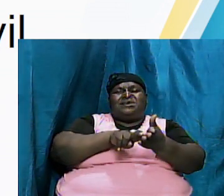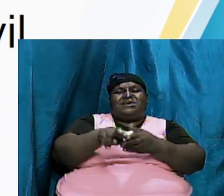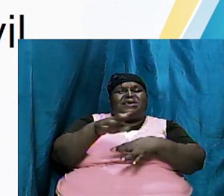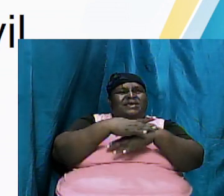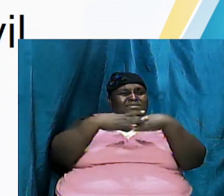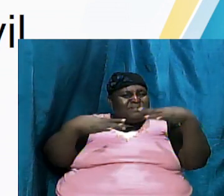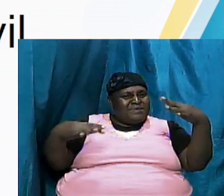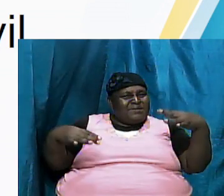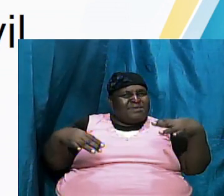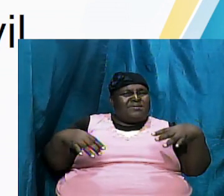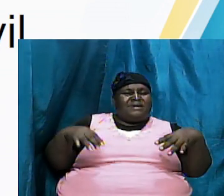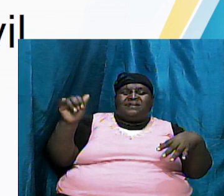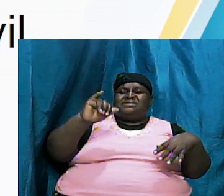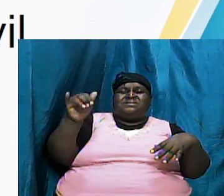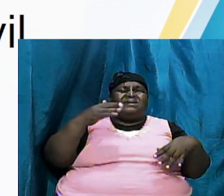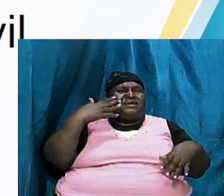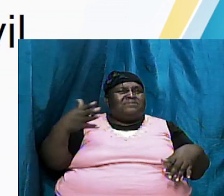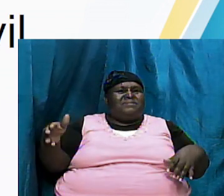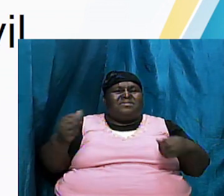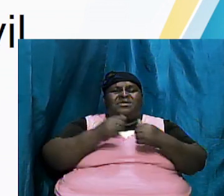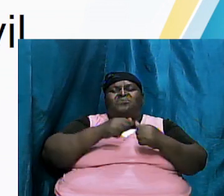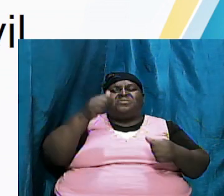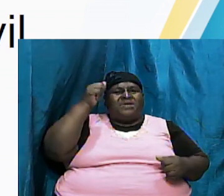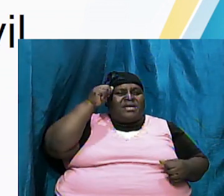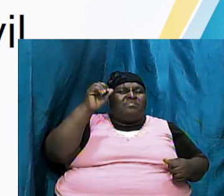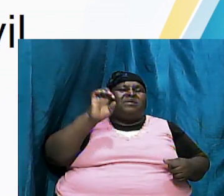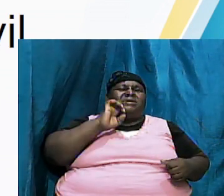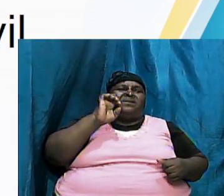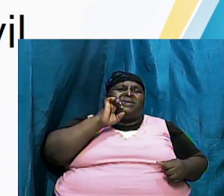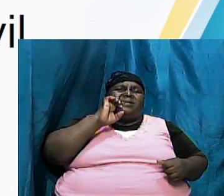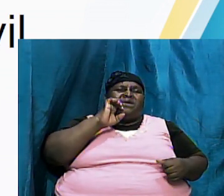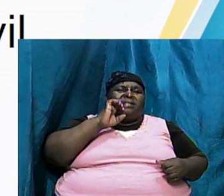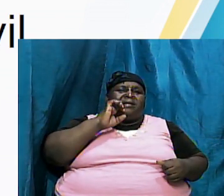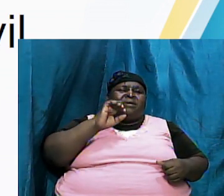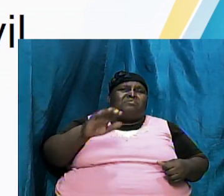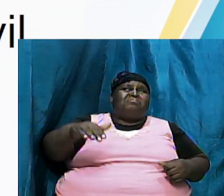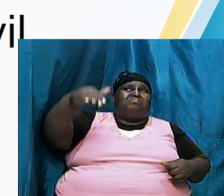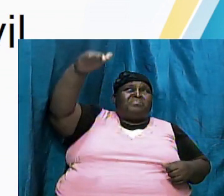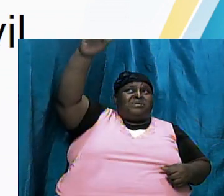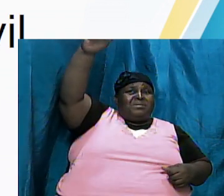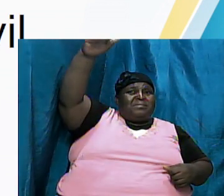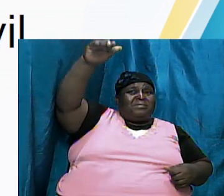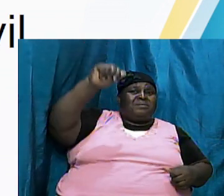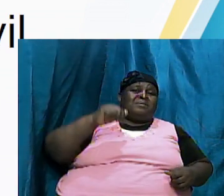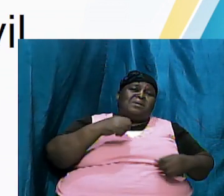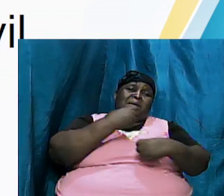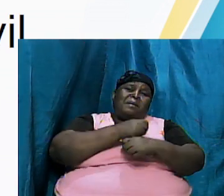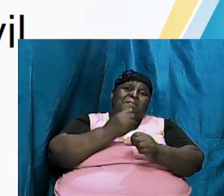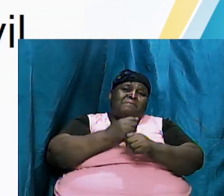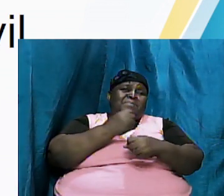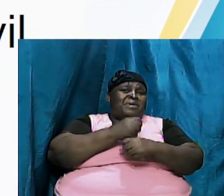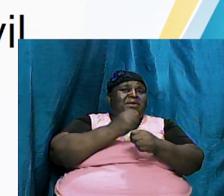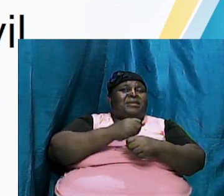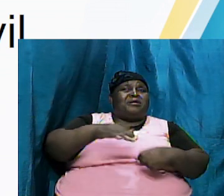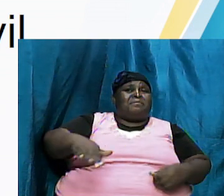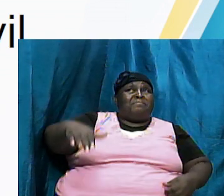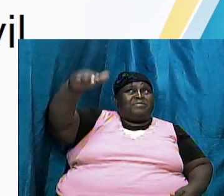the same thing with Adam and Eve and they were babies they were big they were made big